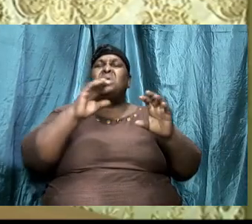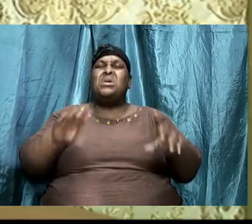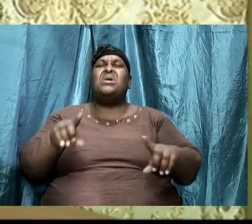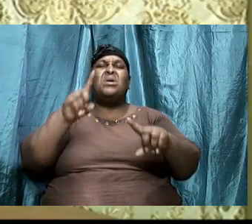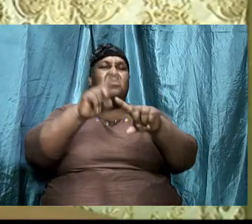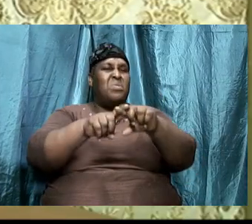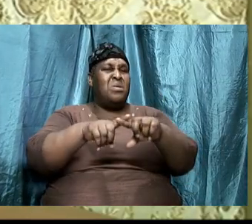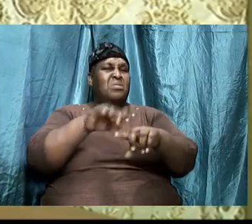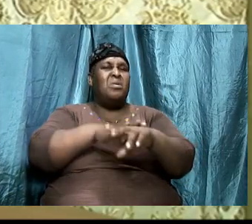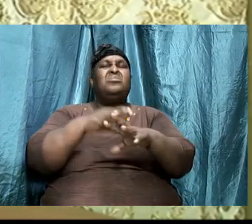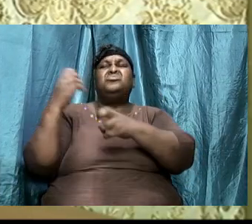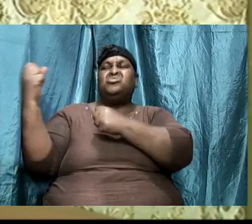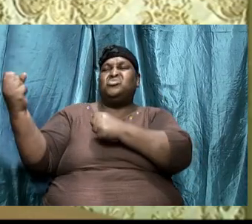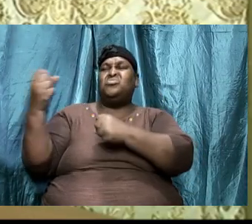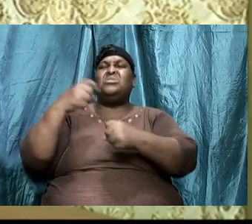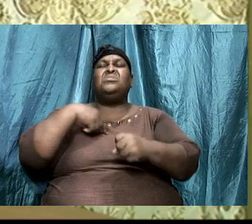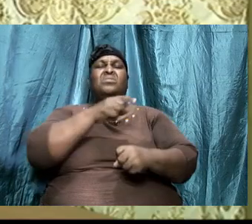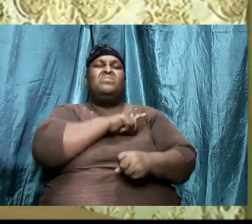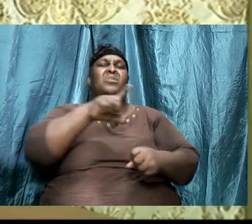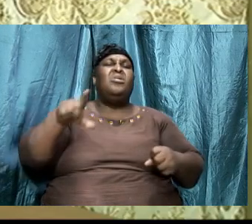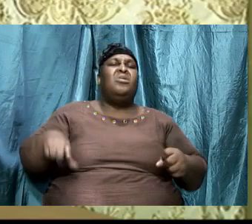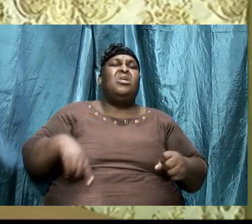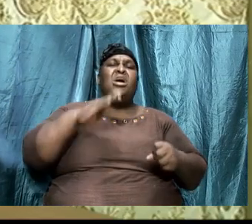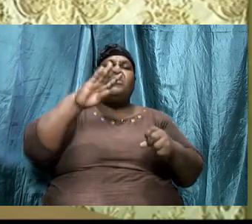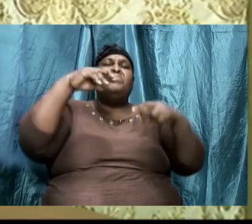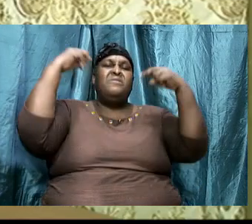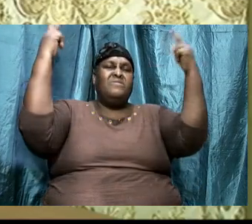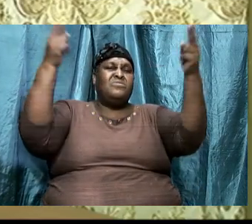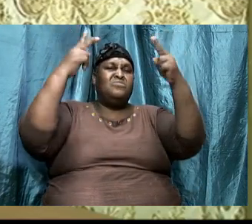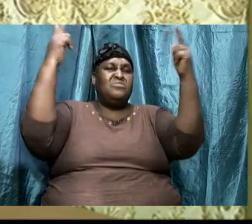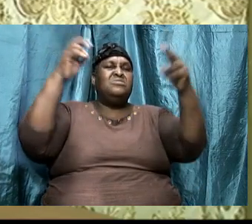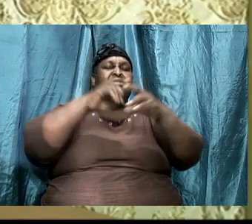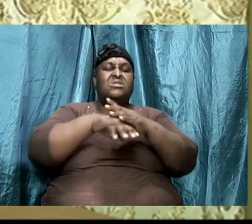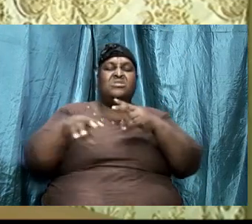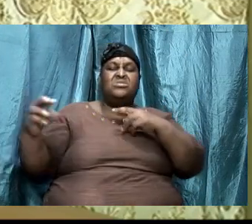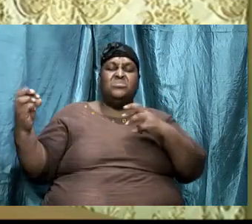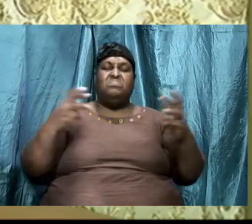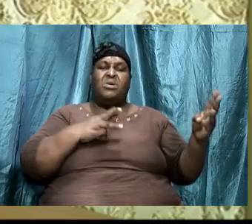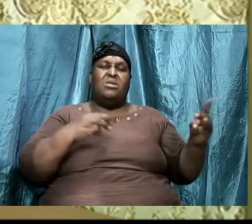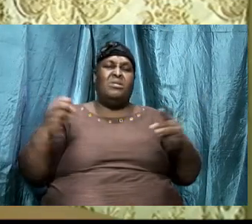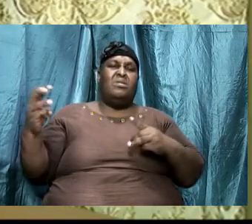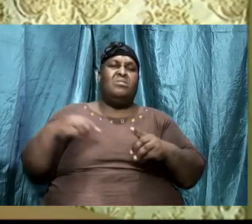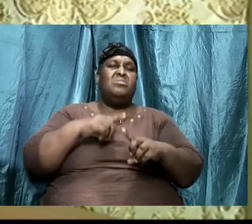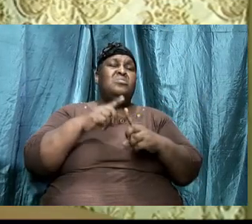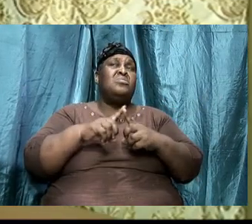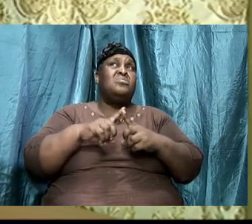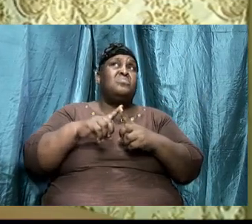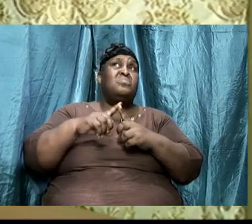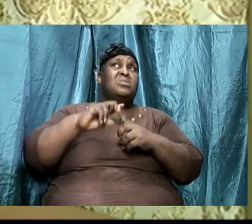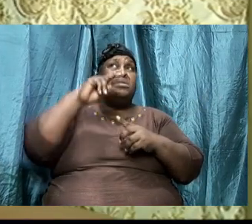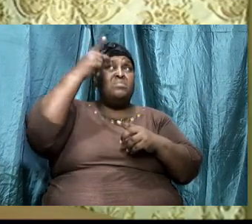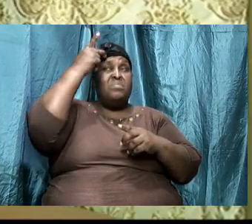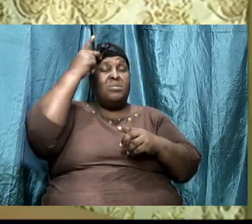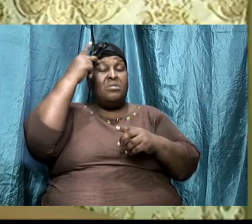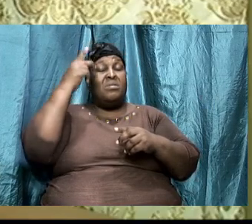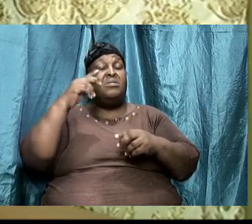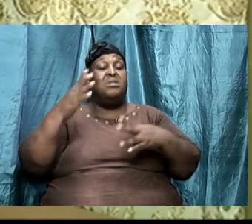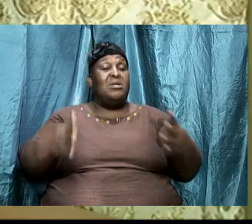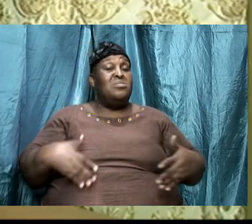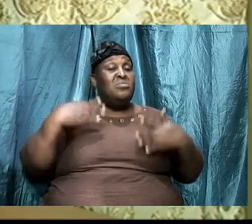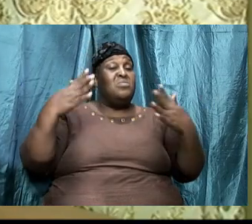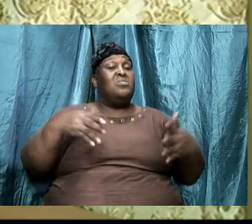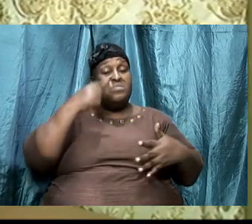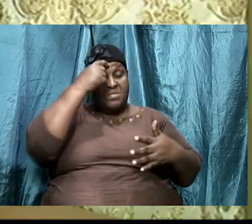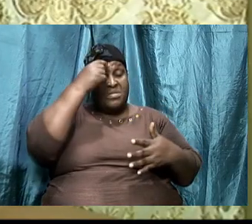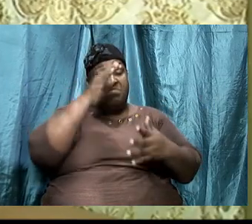in this battle when the apostle encouraged the believers to be strong in the